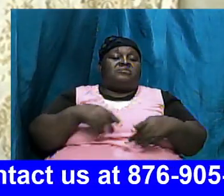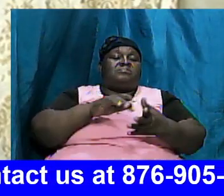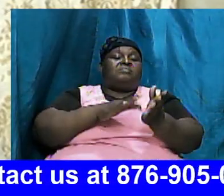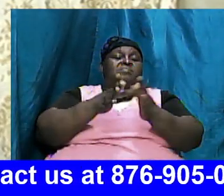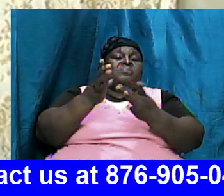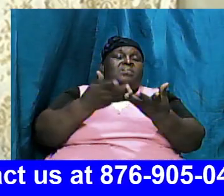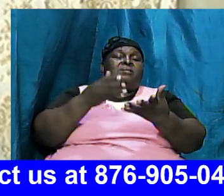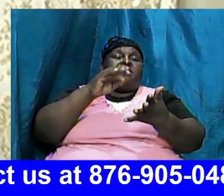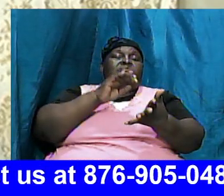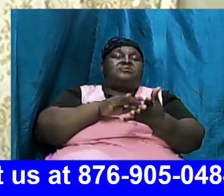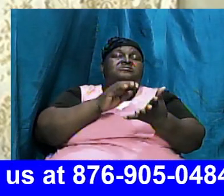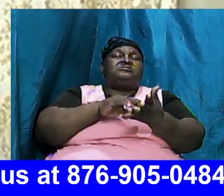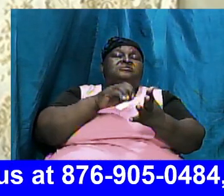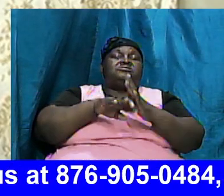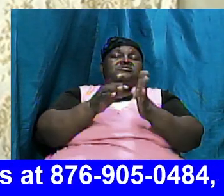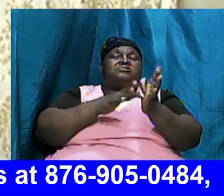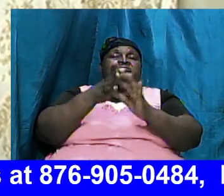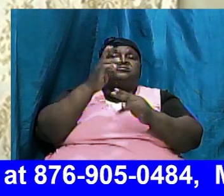praise God